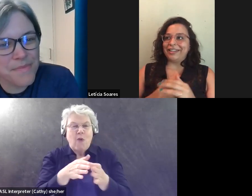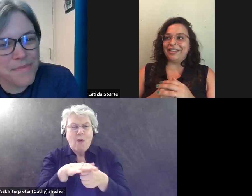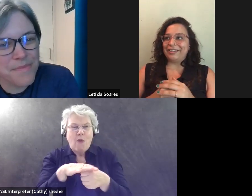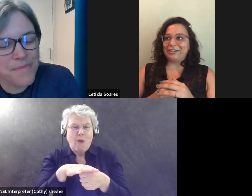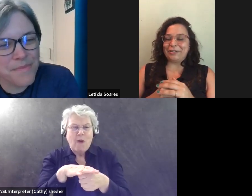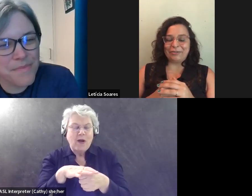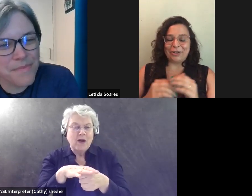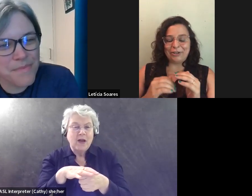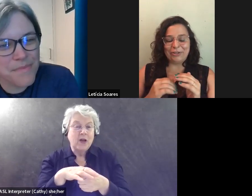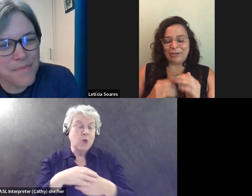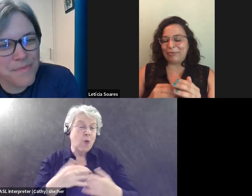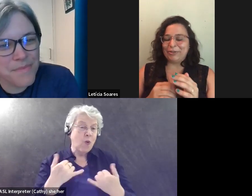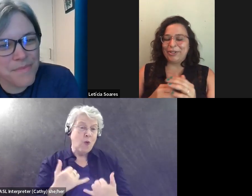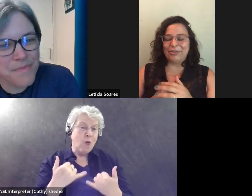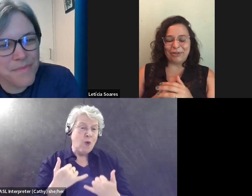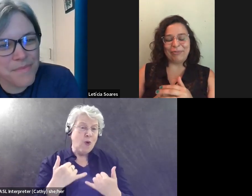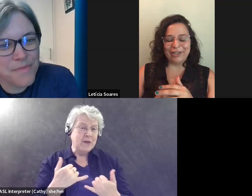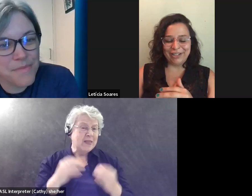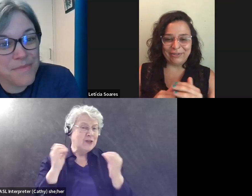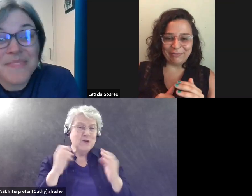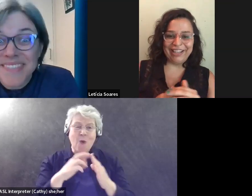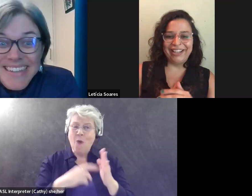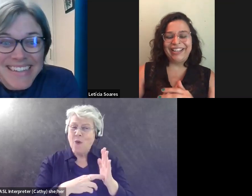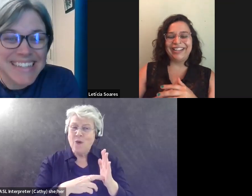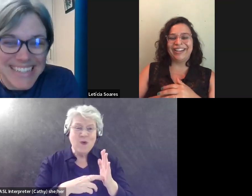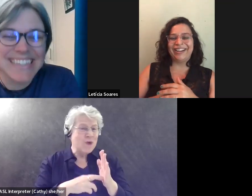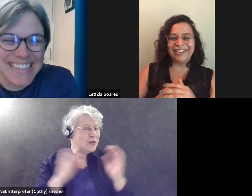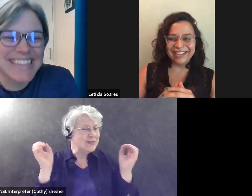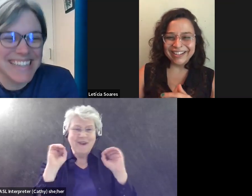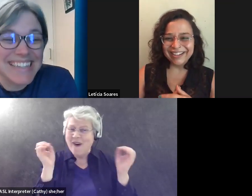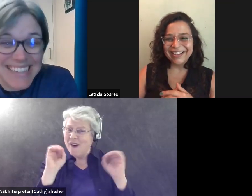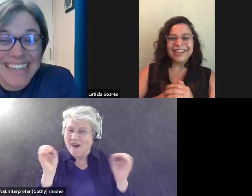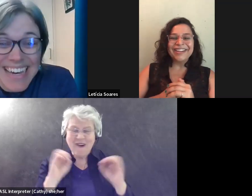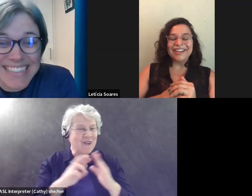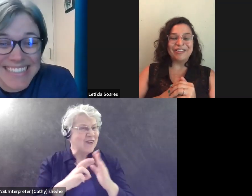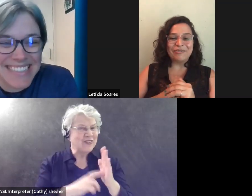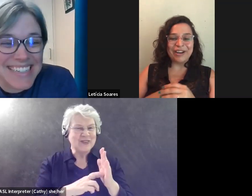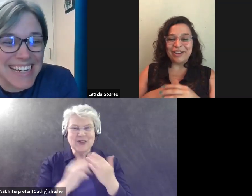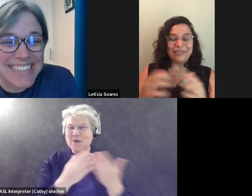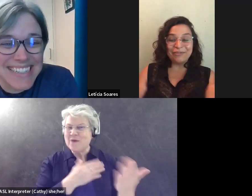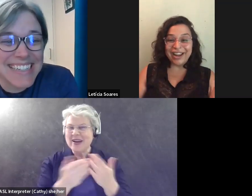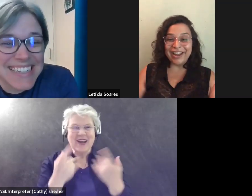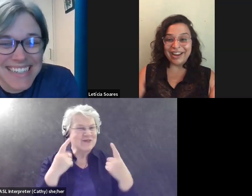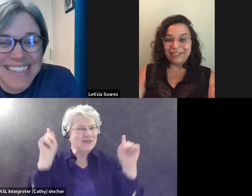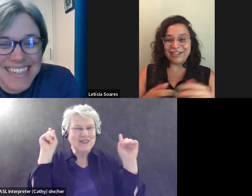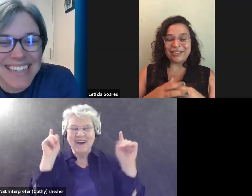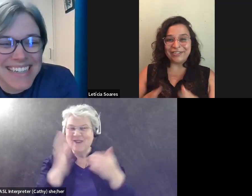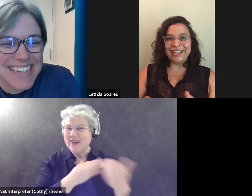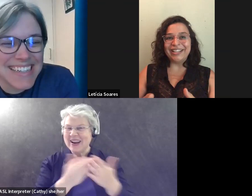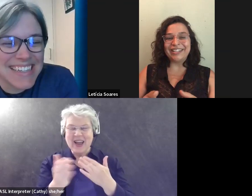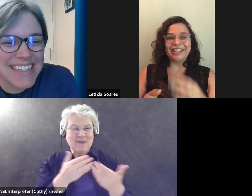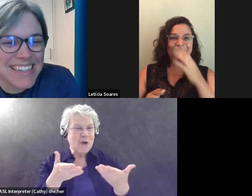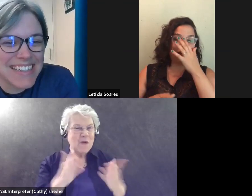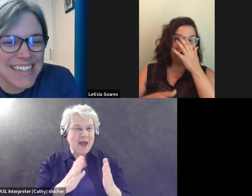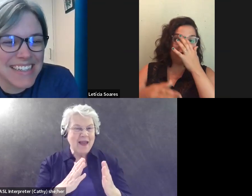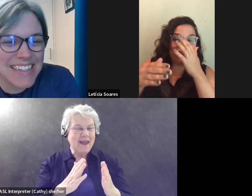the point that, you know, there are no rules for birding for me. Yes. Whatever way I want to